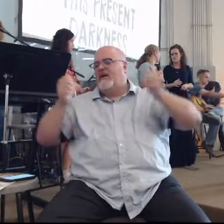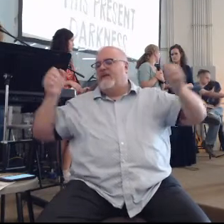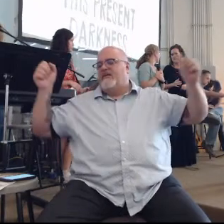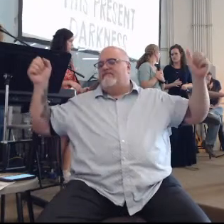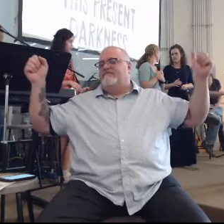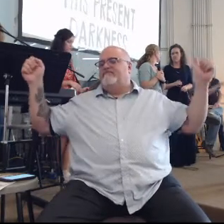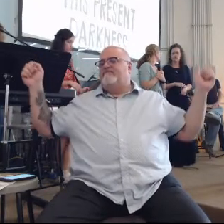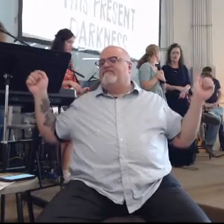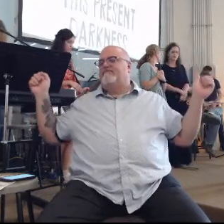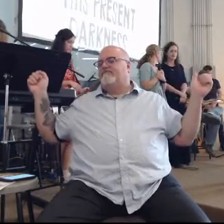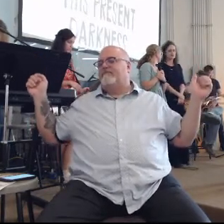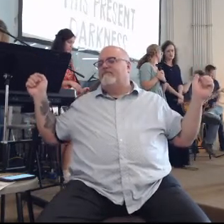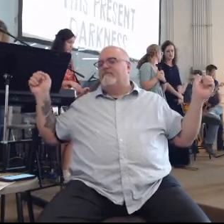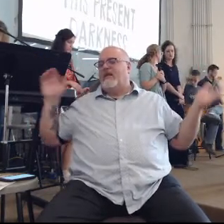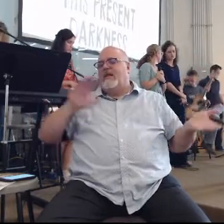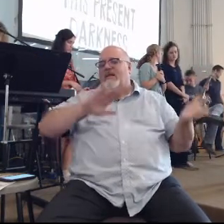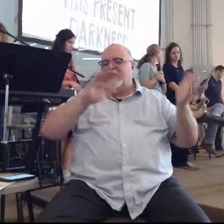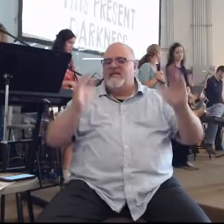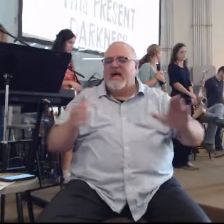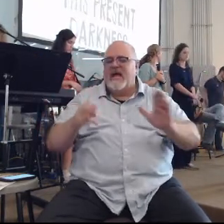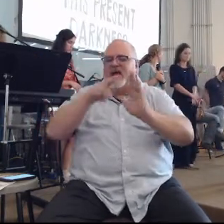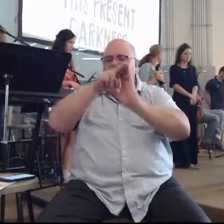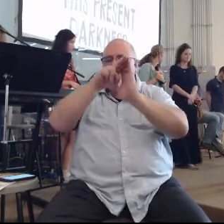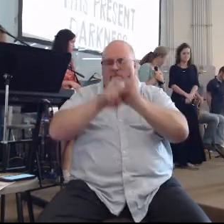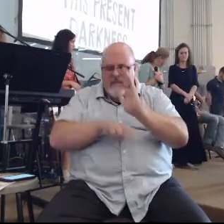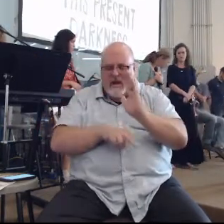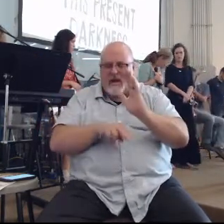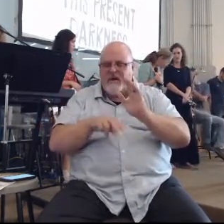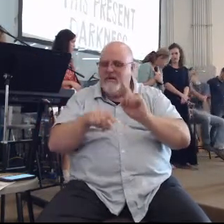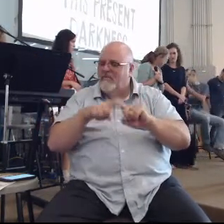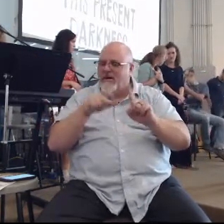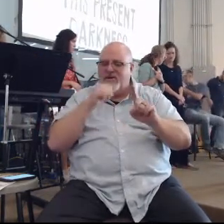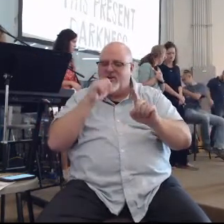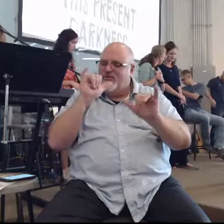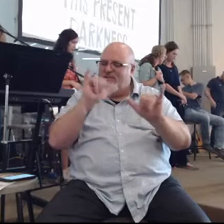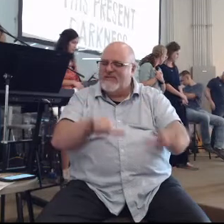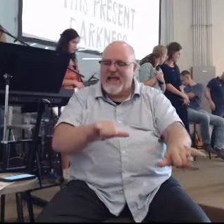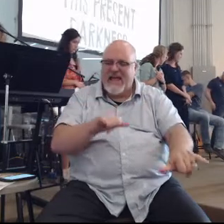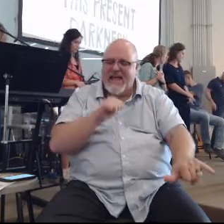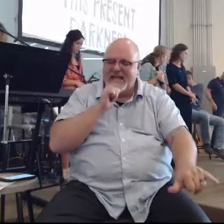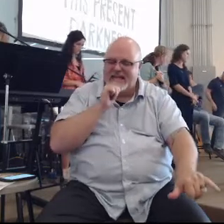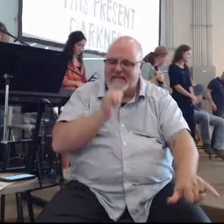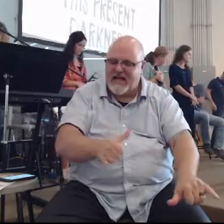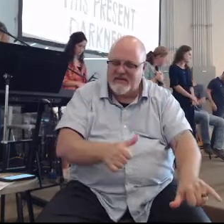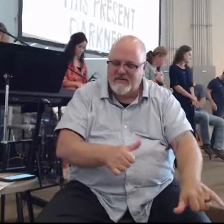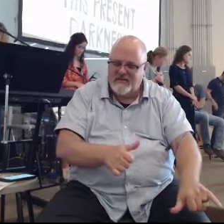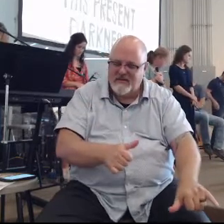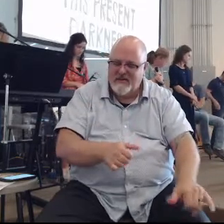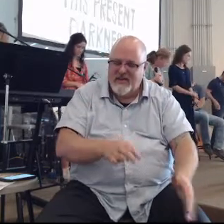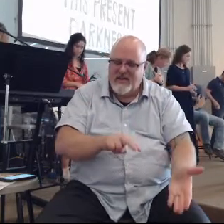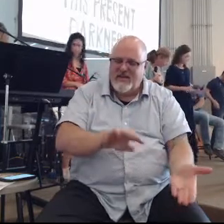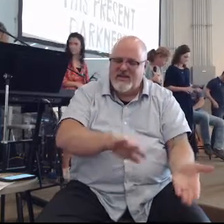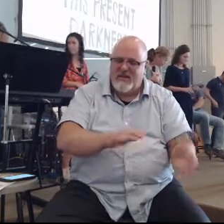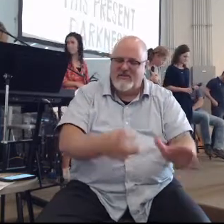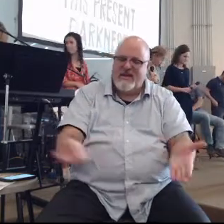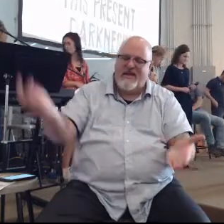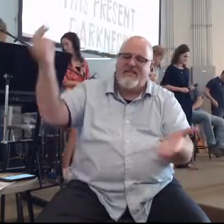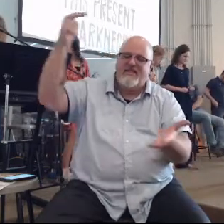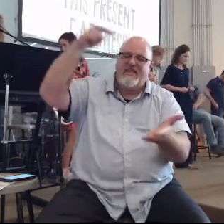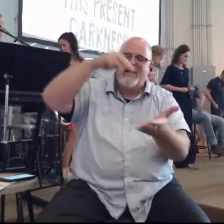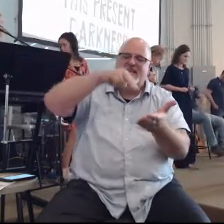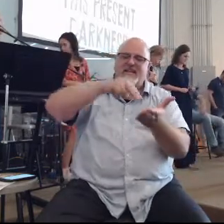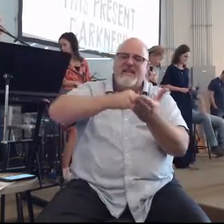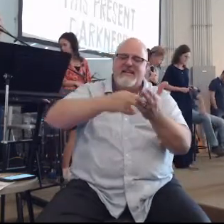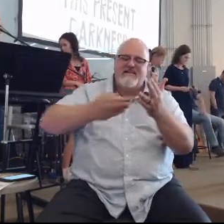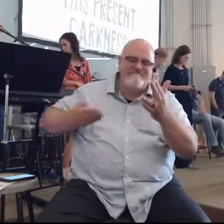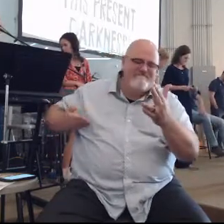Dead, buried, but you did not stay there. You rose again and punched a